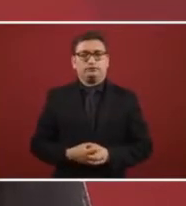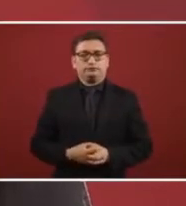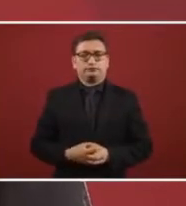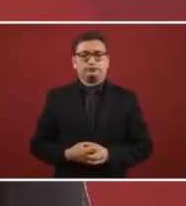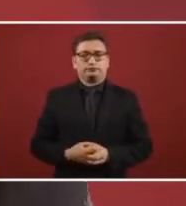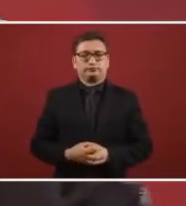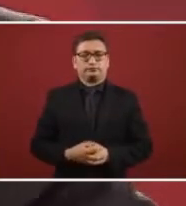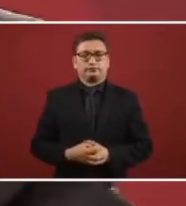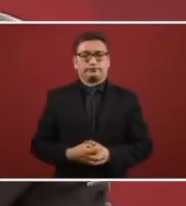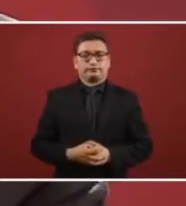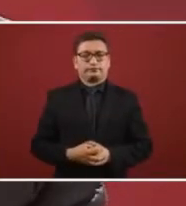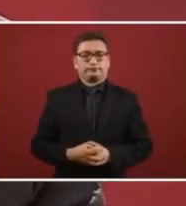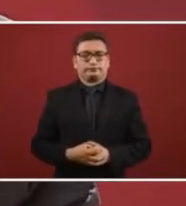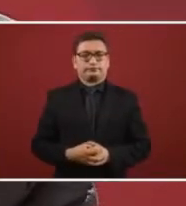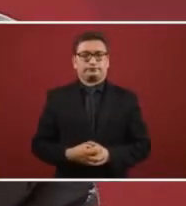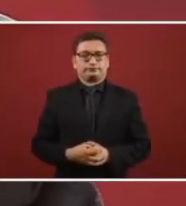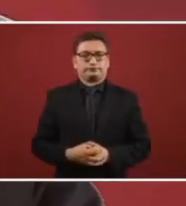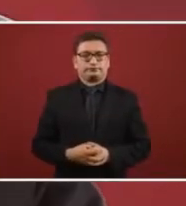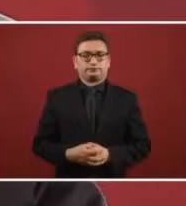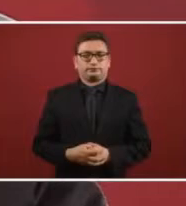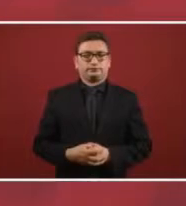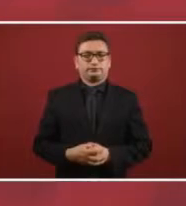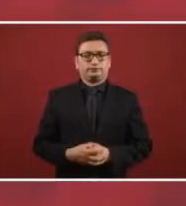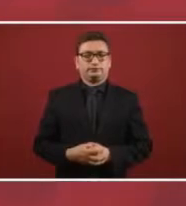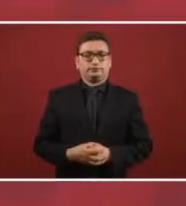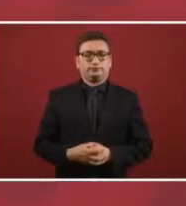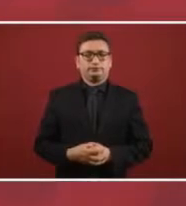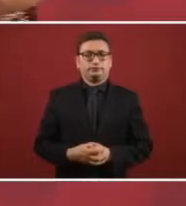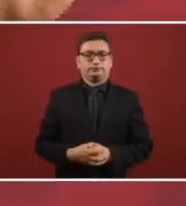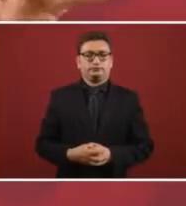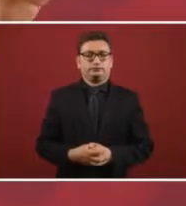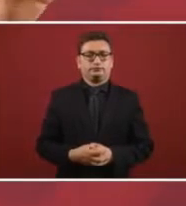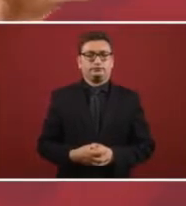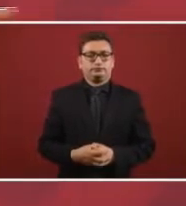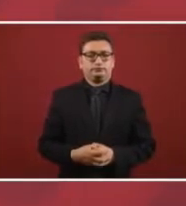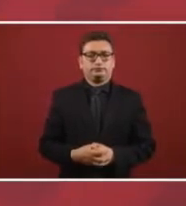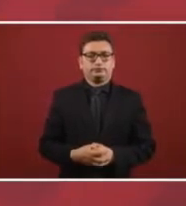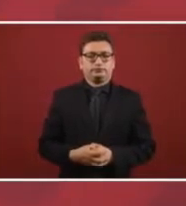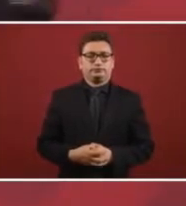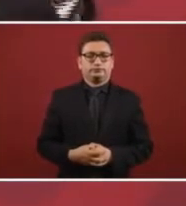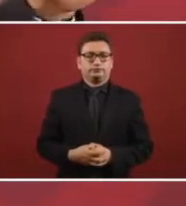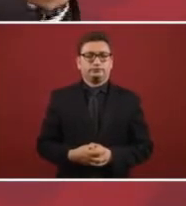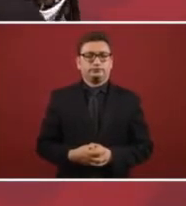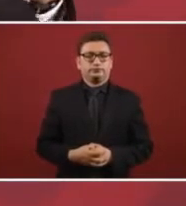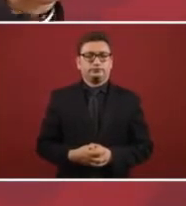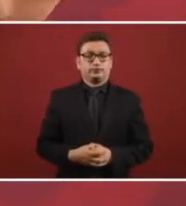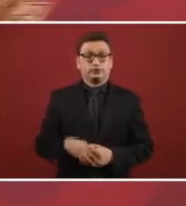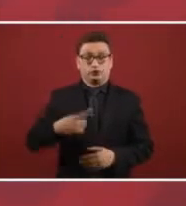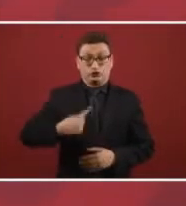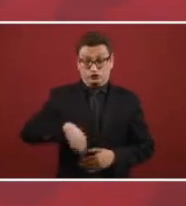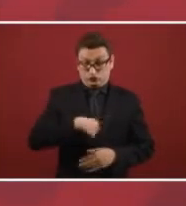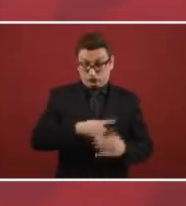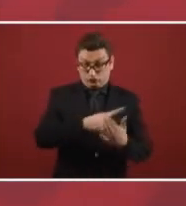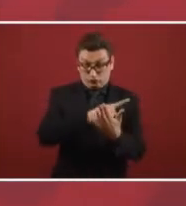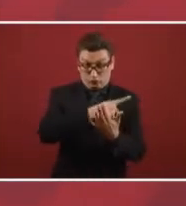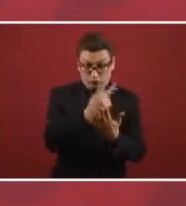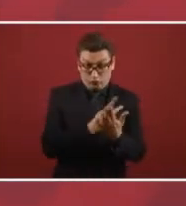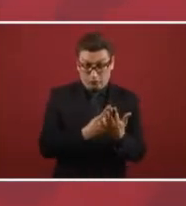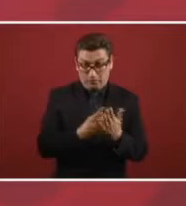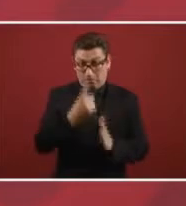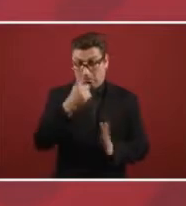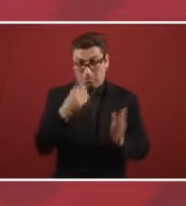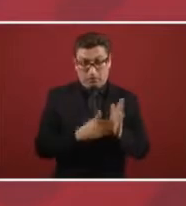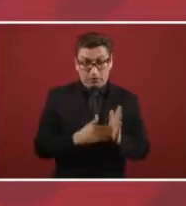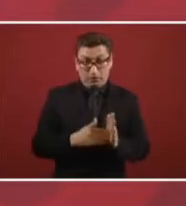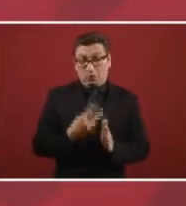we were not going to have 1,000 or 2,000 programs